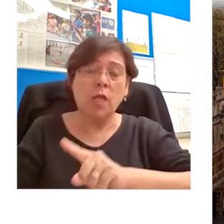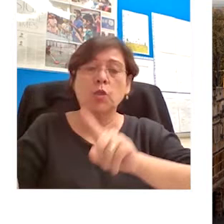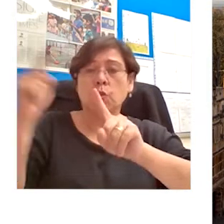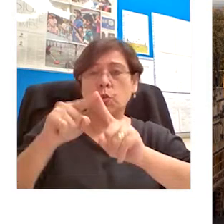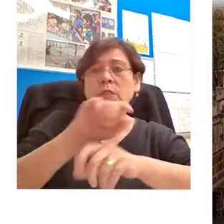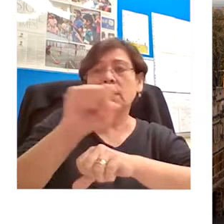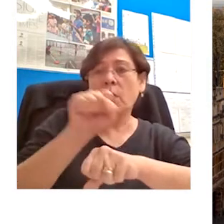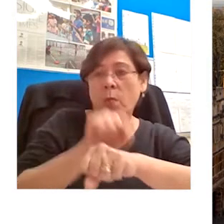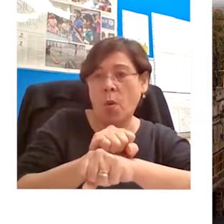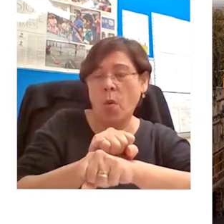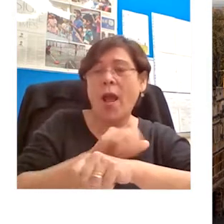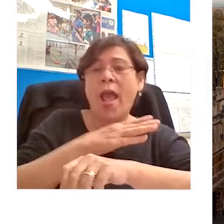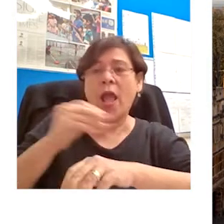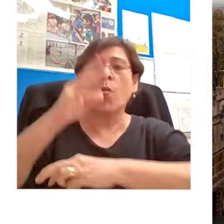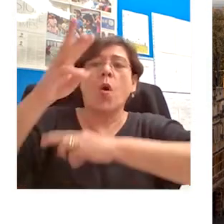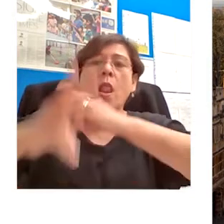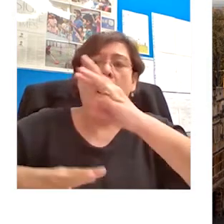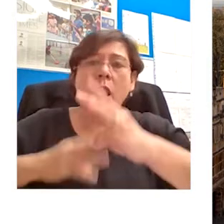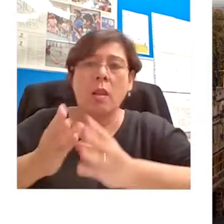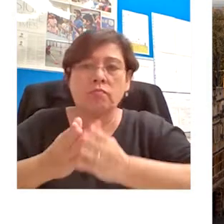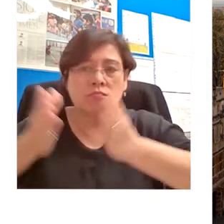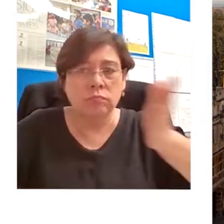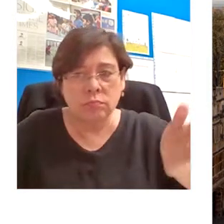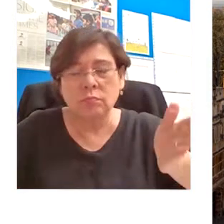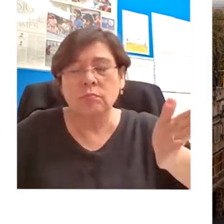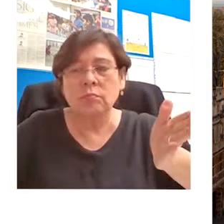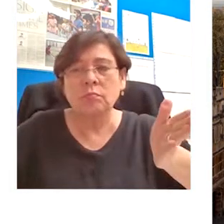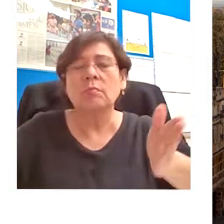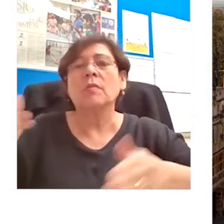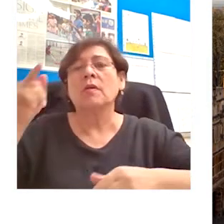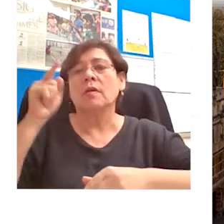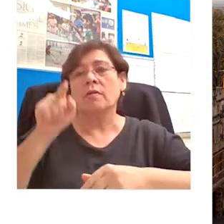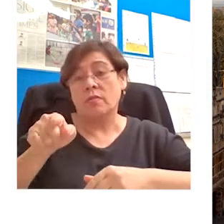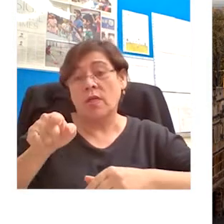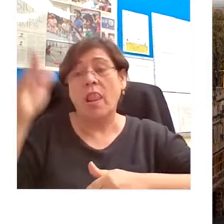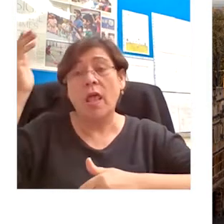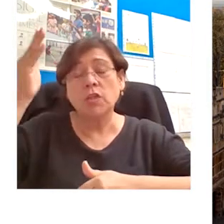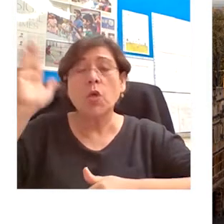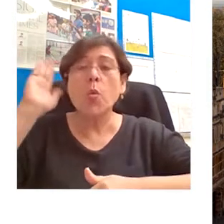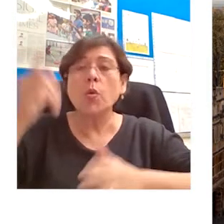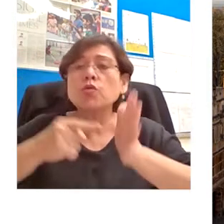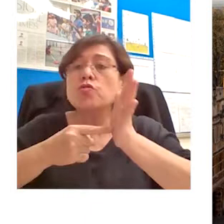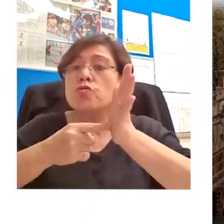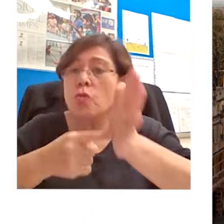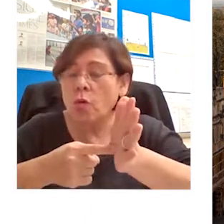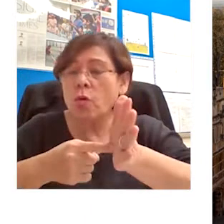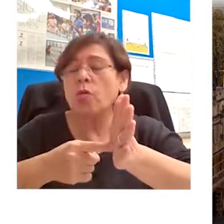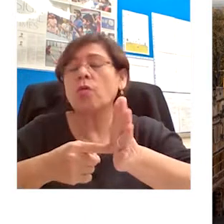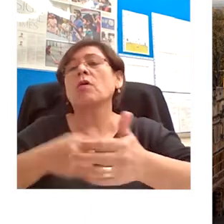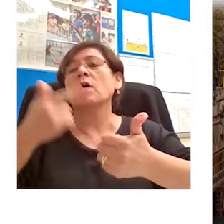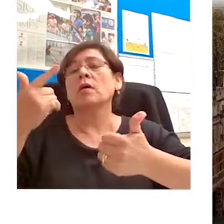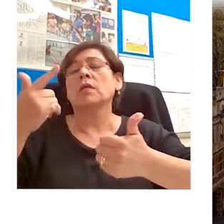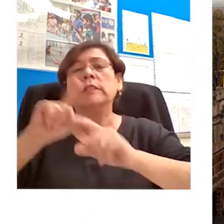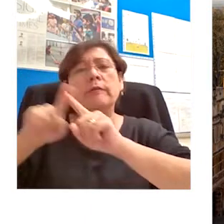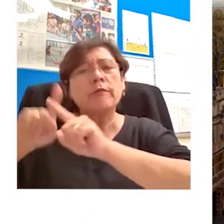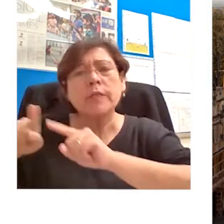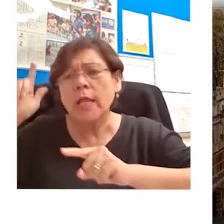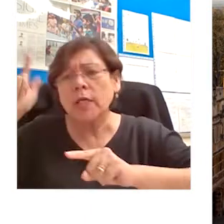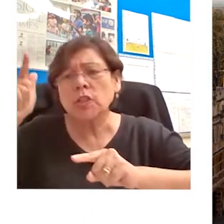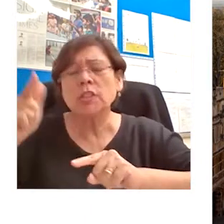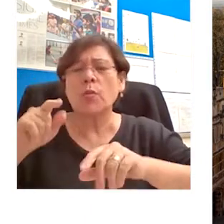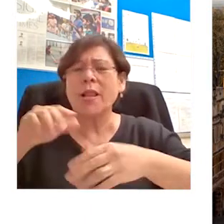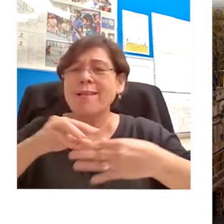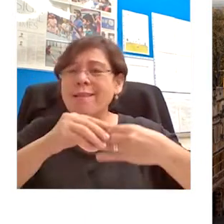The lectures showcase the UK's creativity and innovation with leading specialists presenting their work.